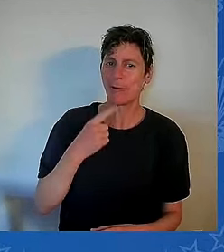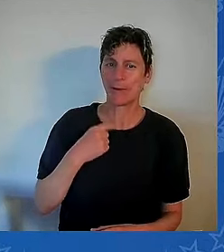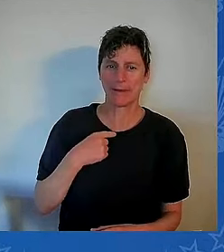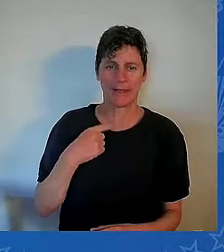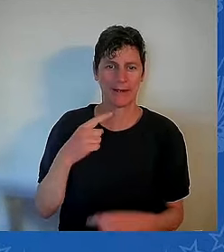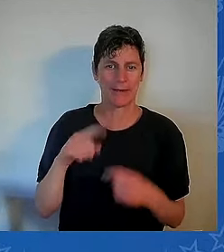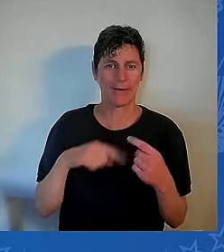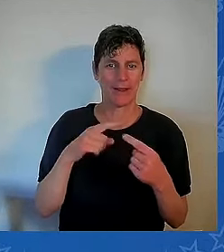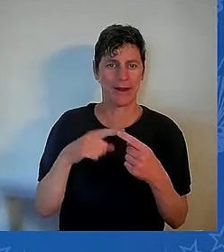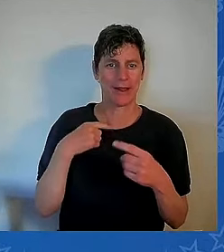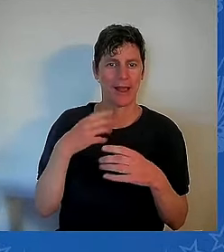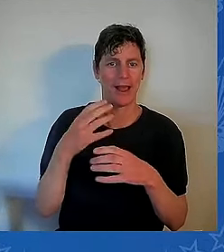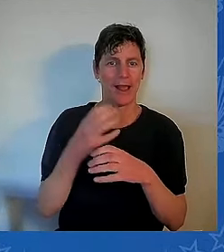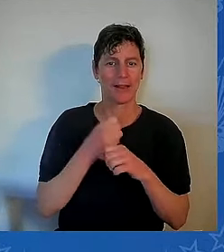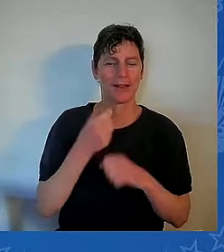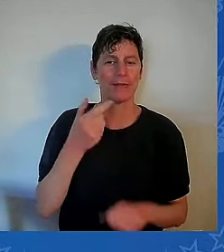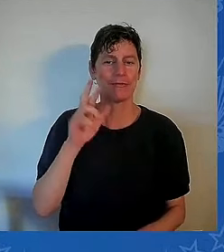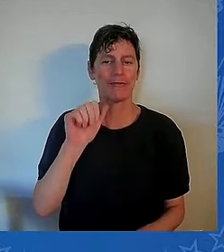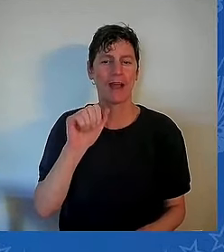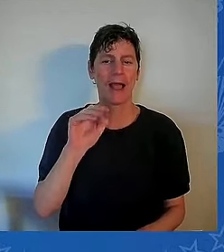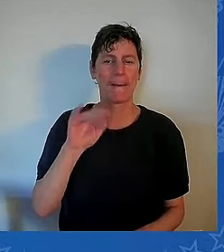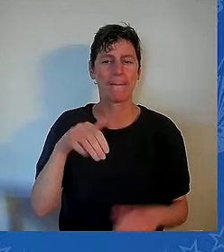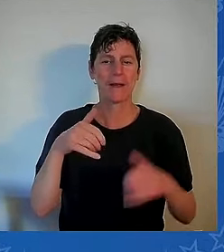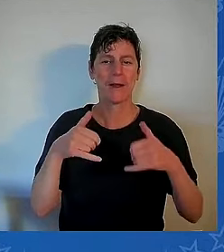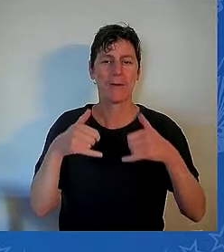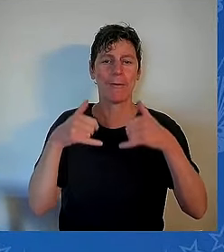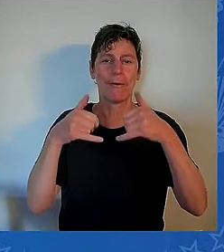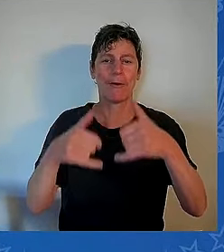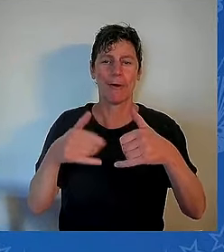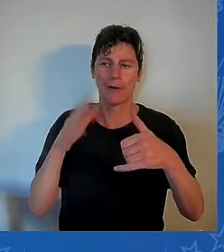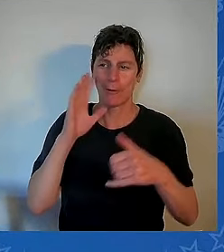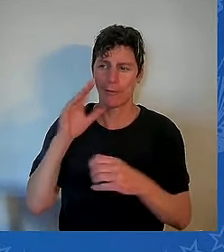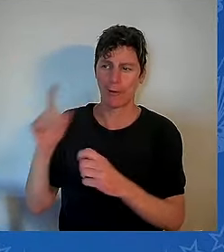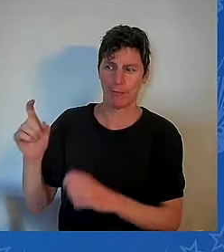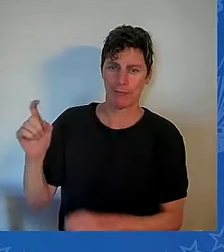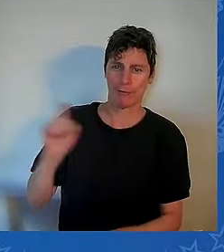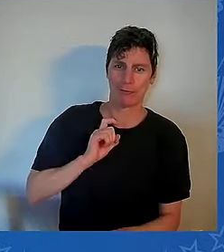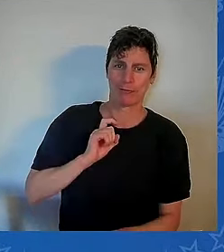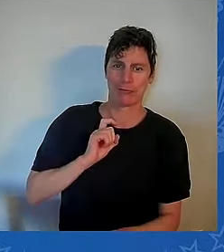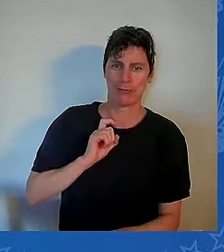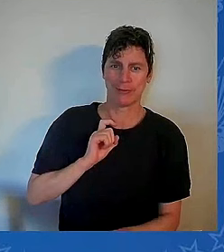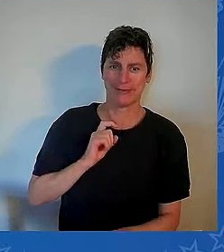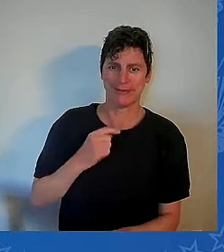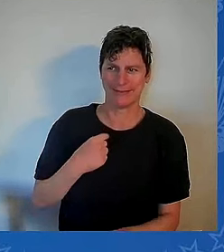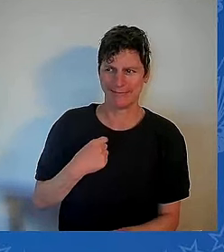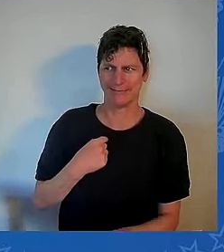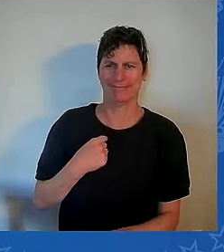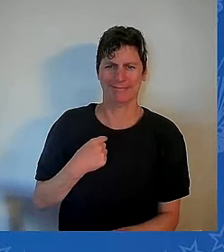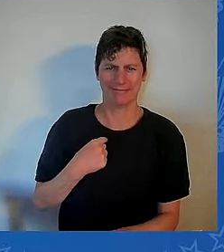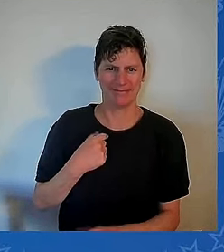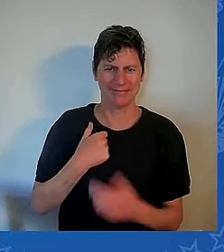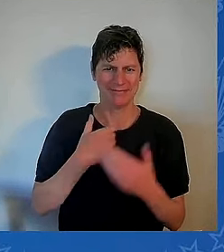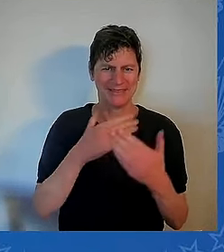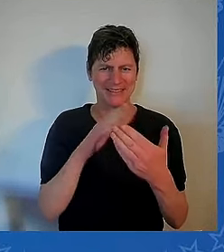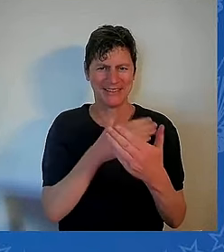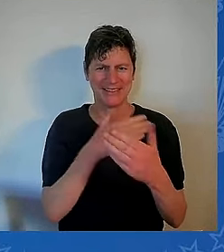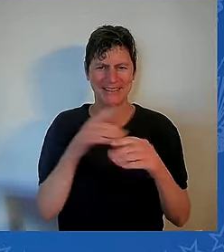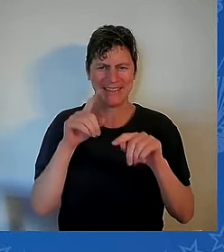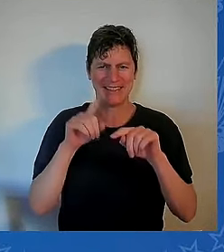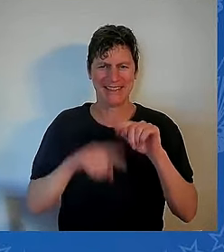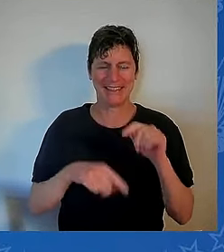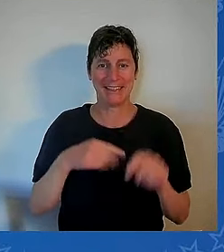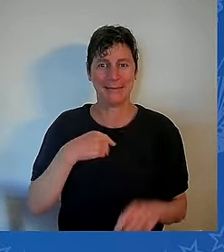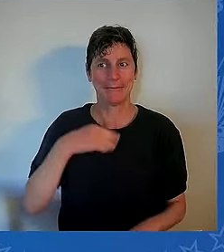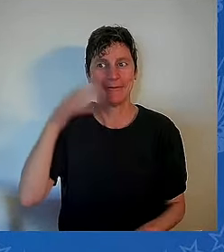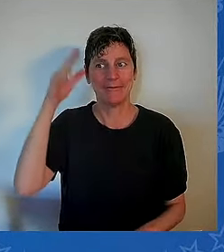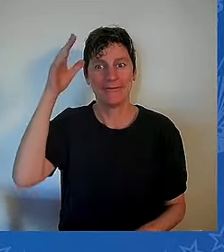My dad used to have a band and sing. said, Joe, I don't know where the hell you came from. You can't carry a tune. You can't sing. You can't dance. I don't know where you came